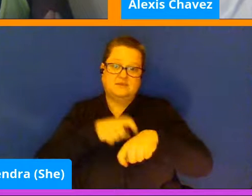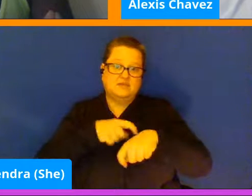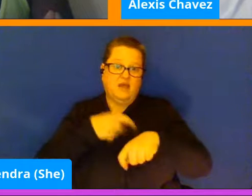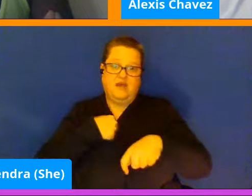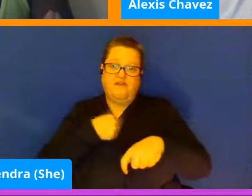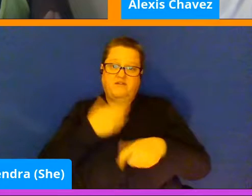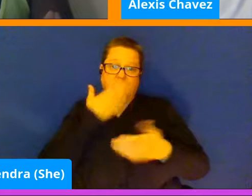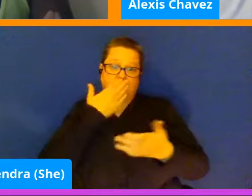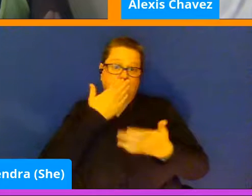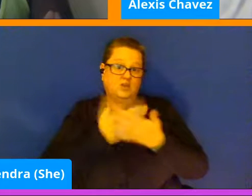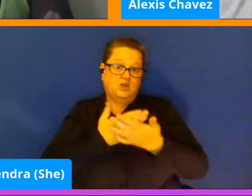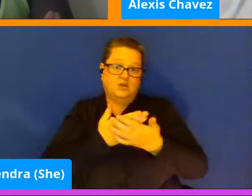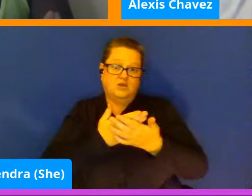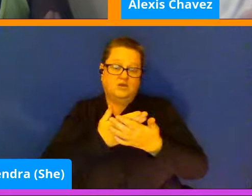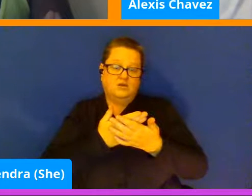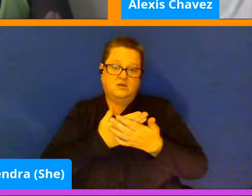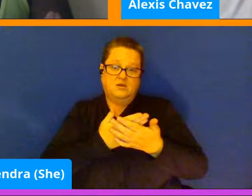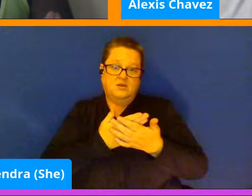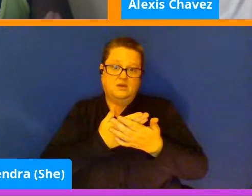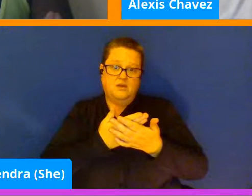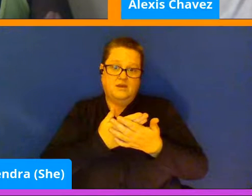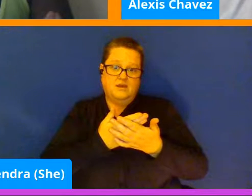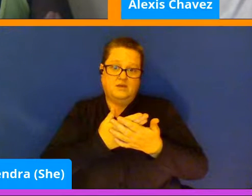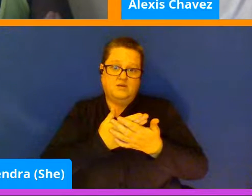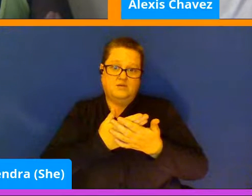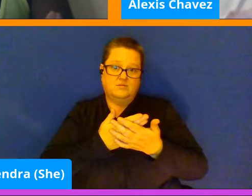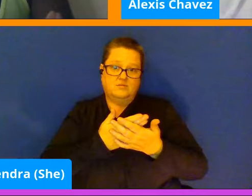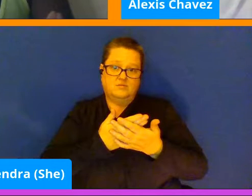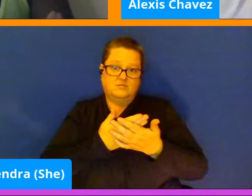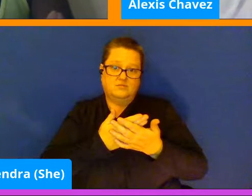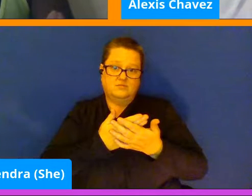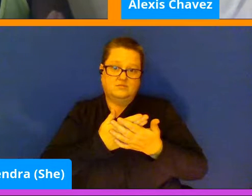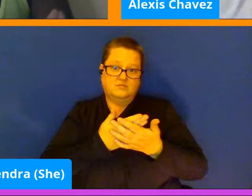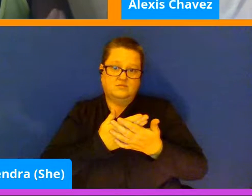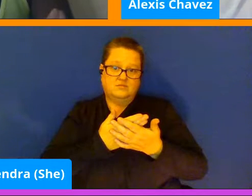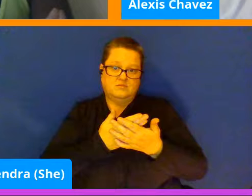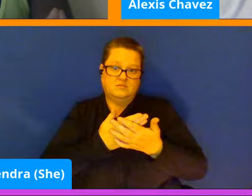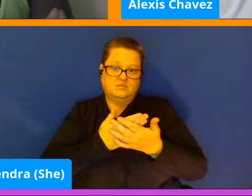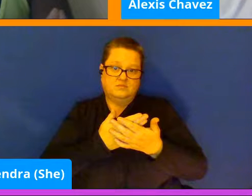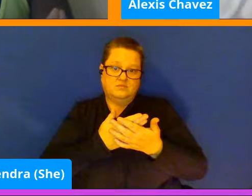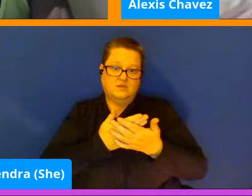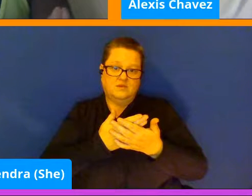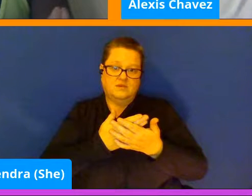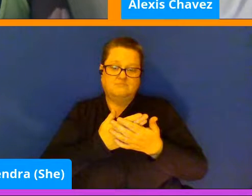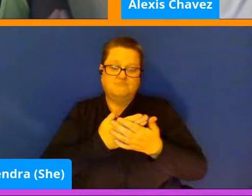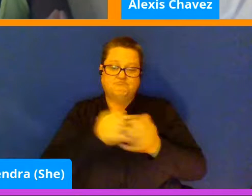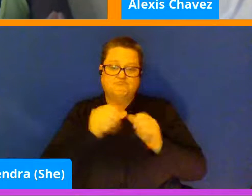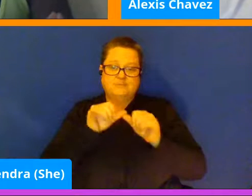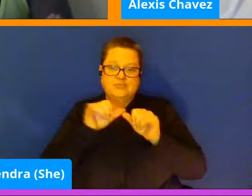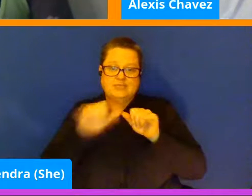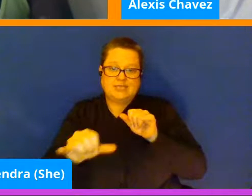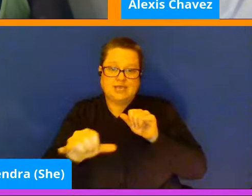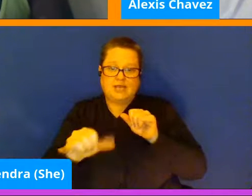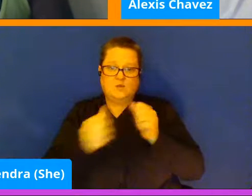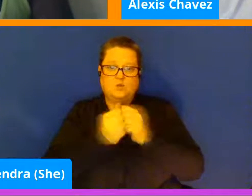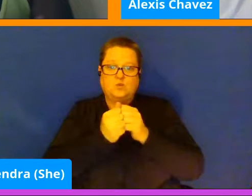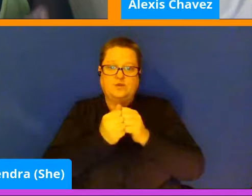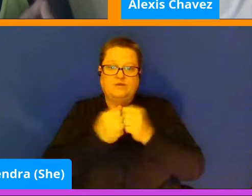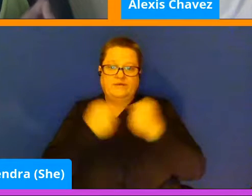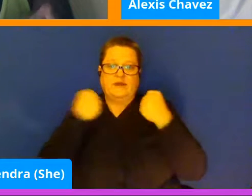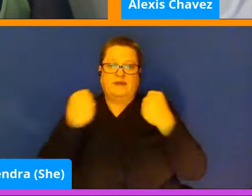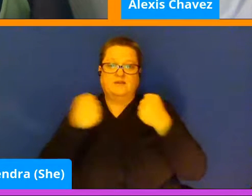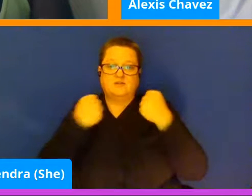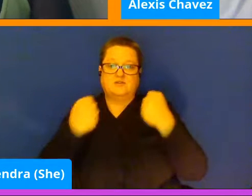sticking to particular kinds of exercise just to make sure that I'm keeping my body